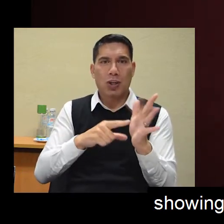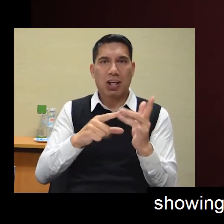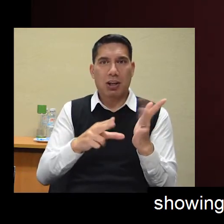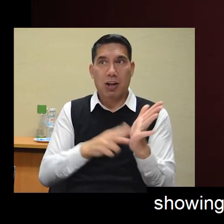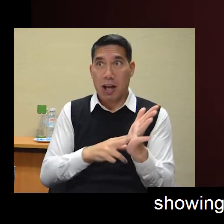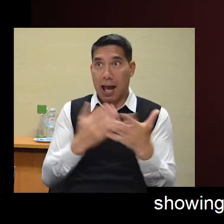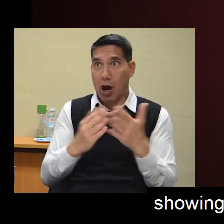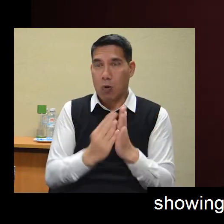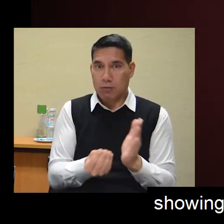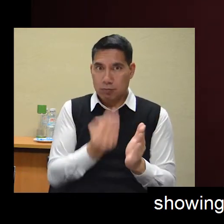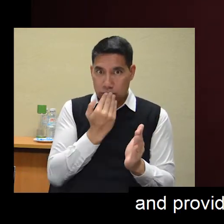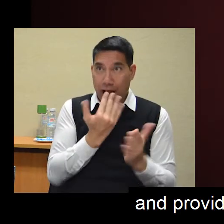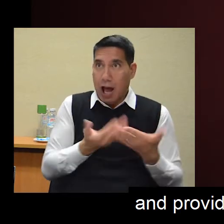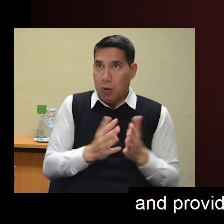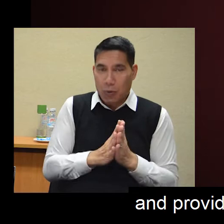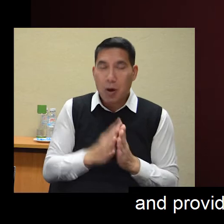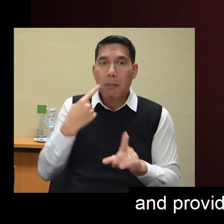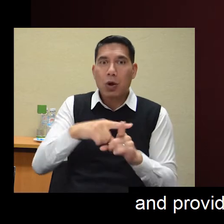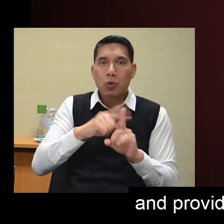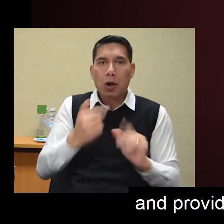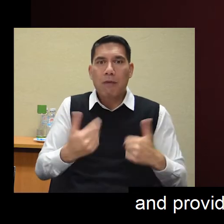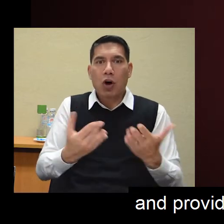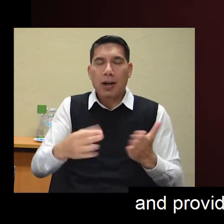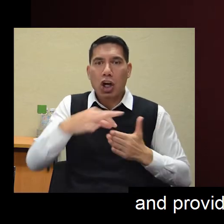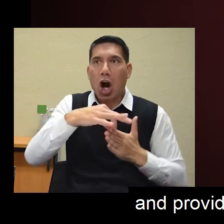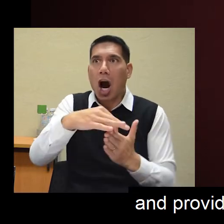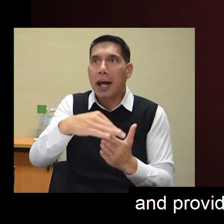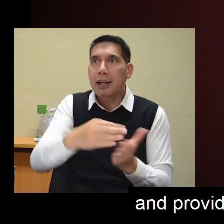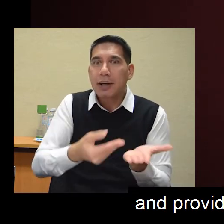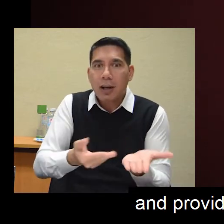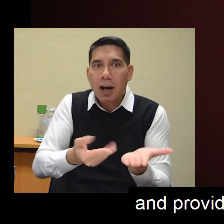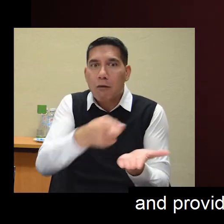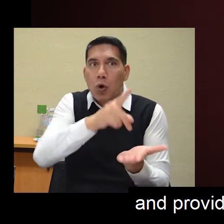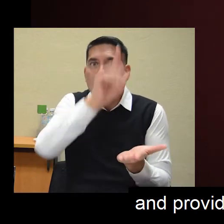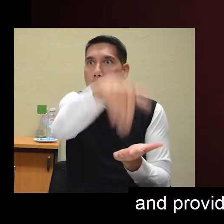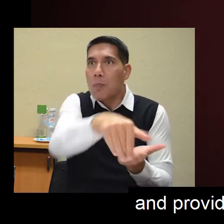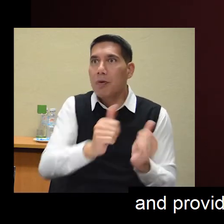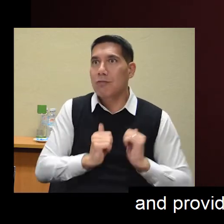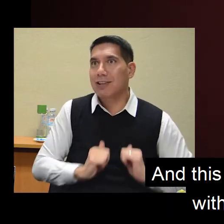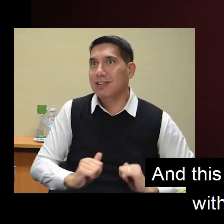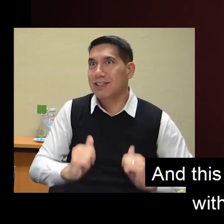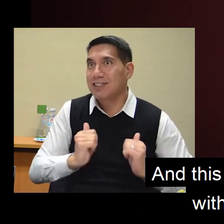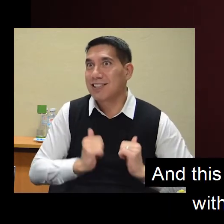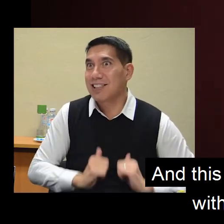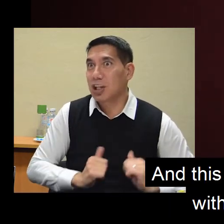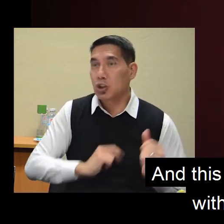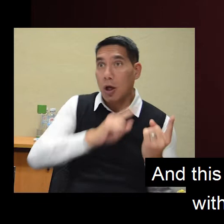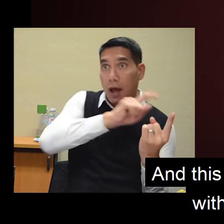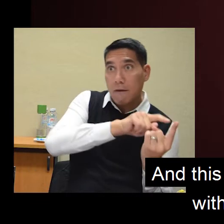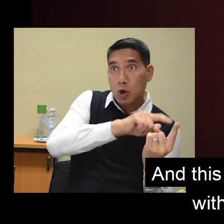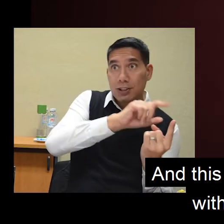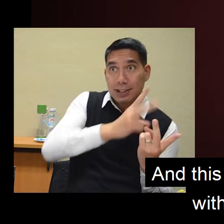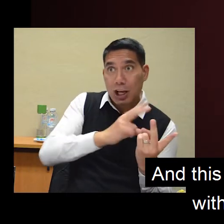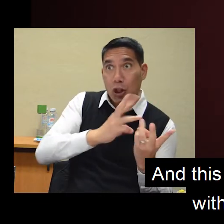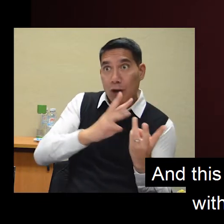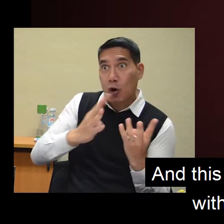receiving communion reverently and providing a guide for the individual to practice at home. And this sequence actually